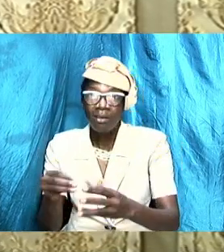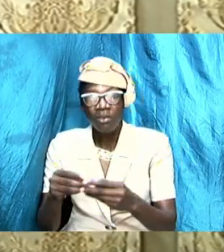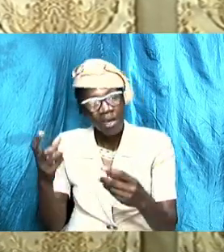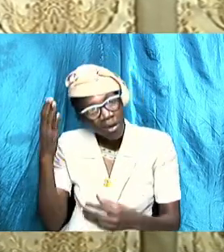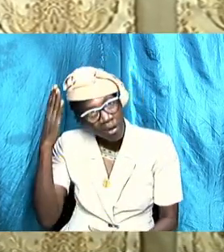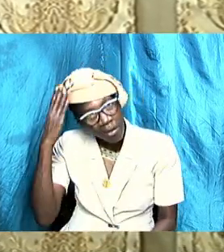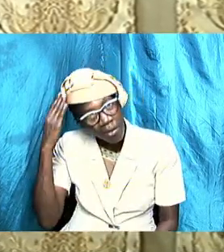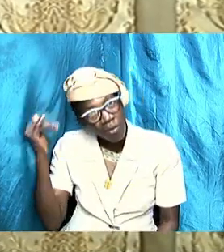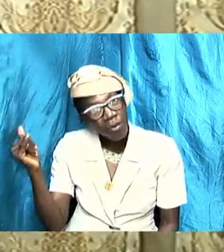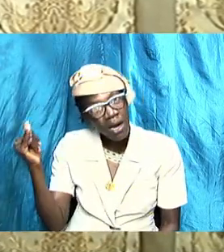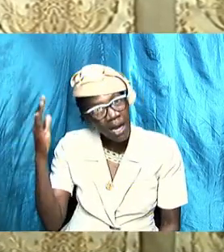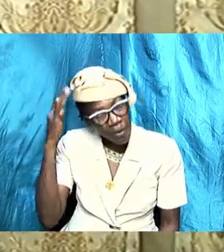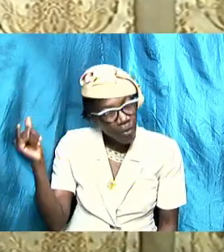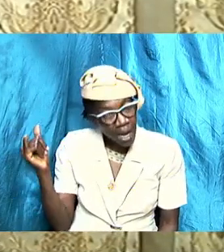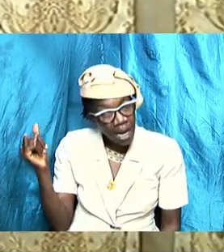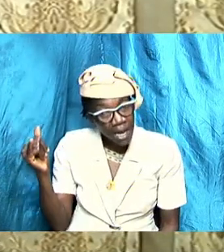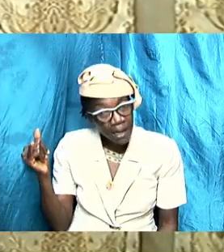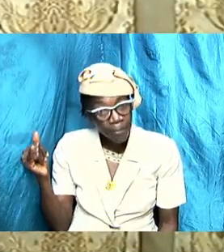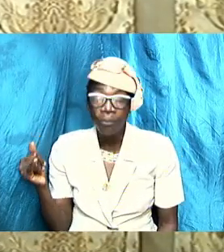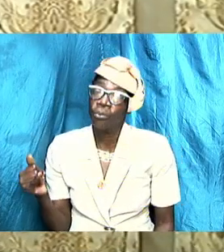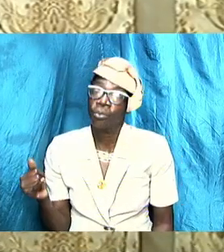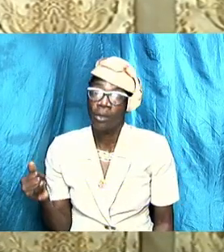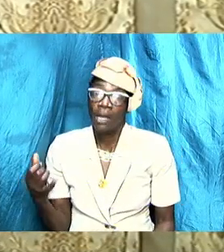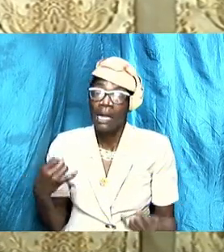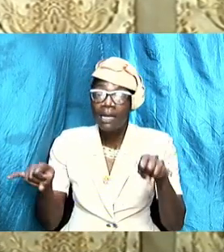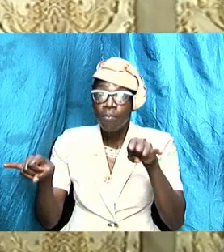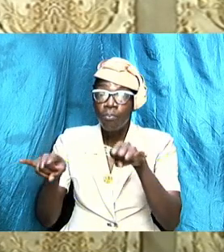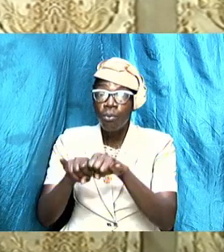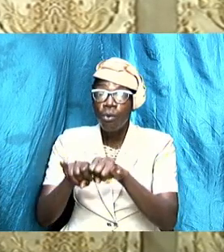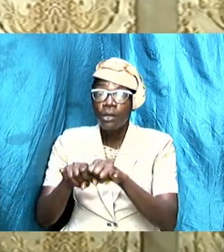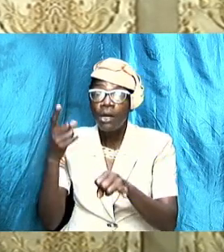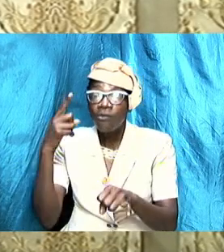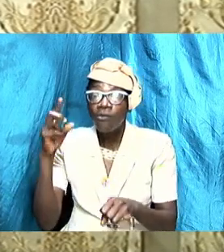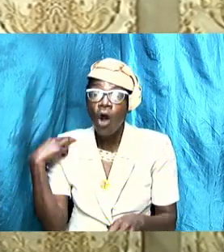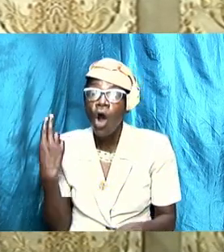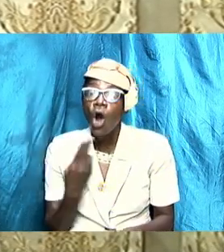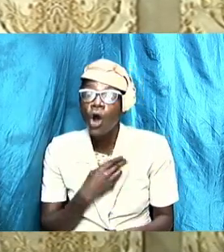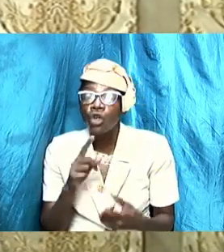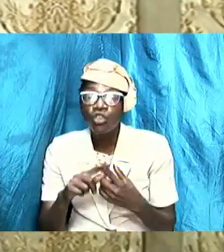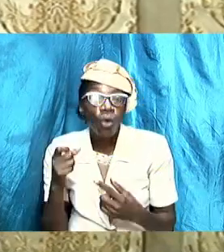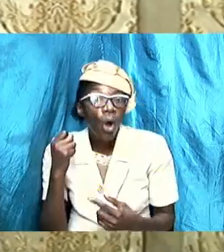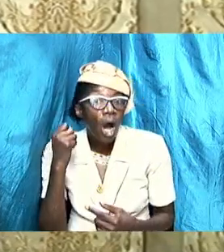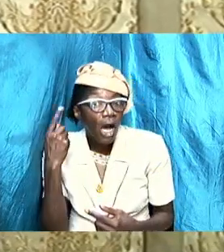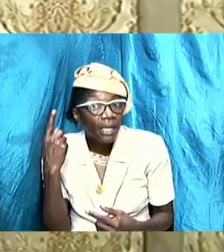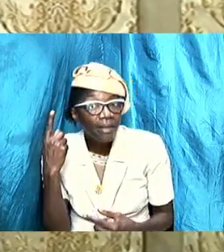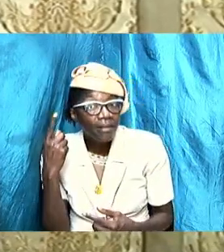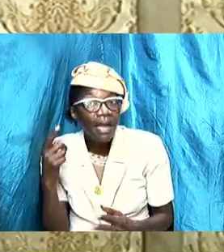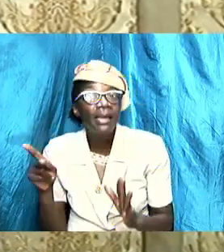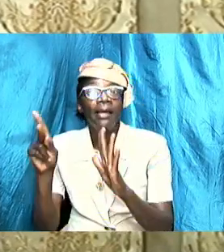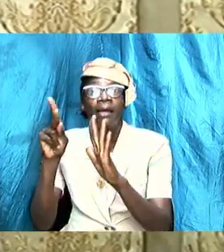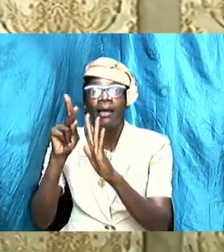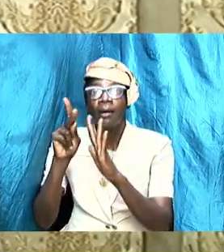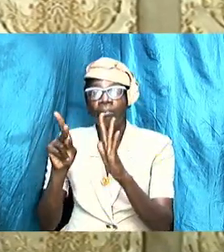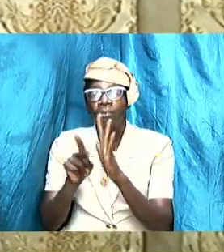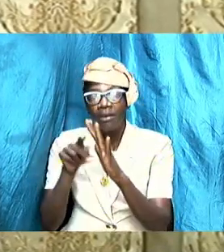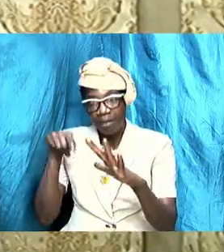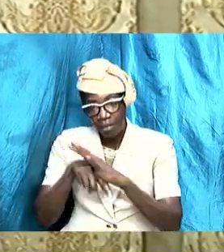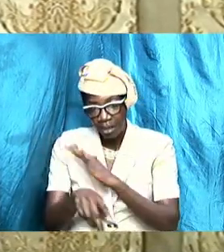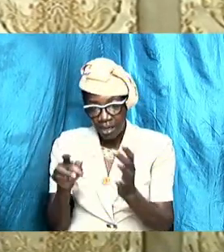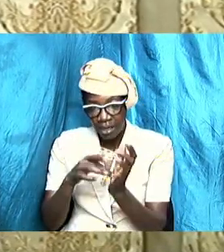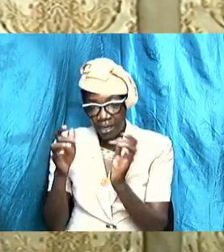important for us to understand again a principle in Scripture